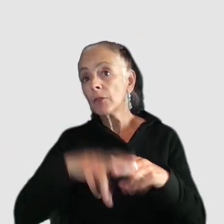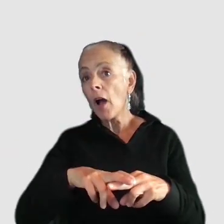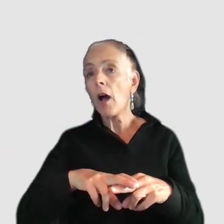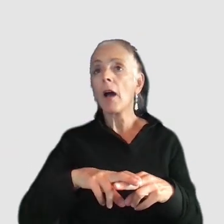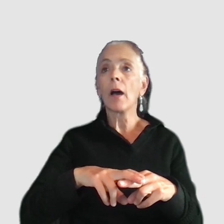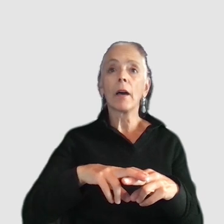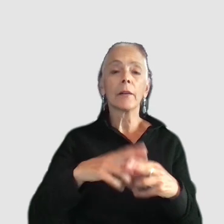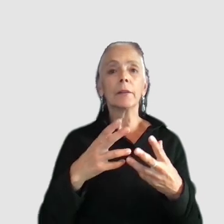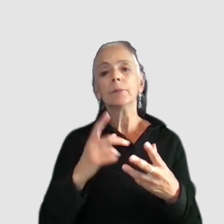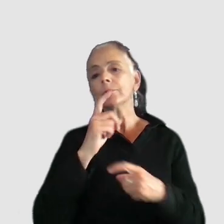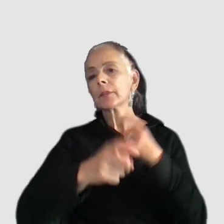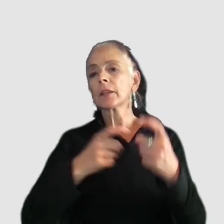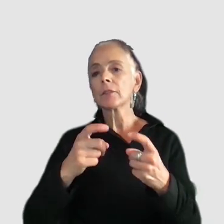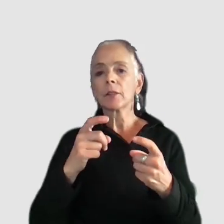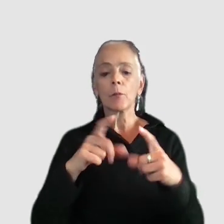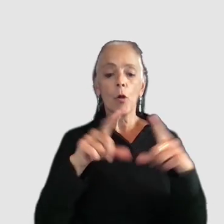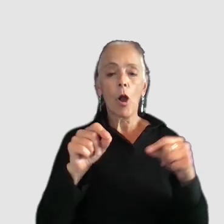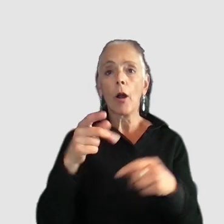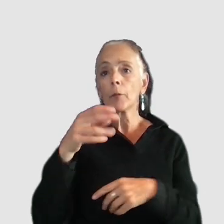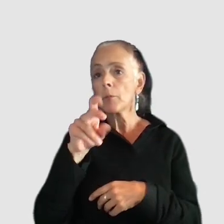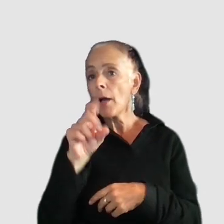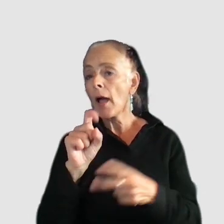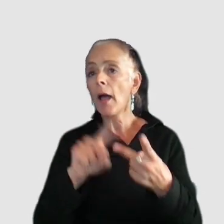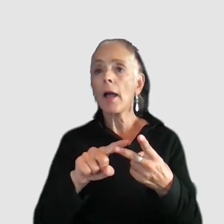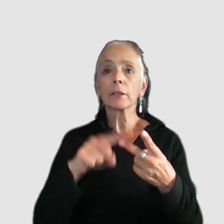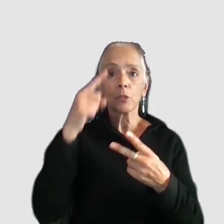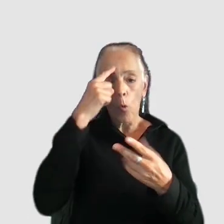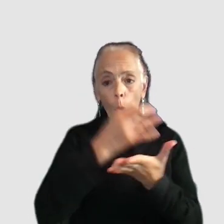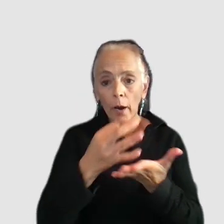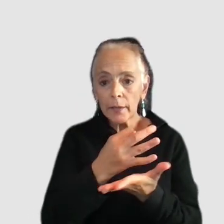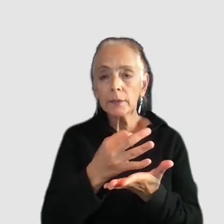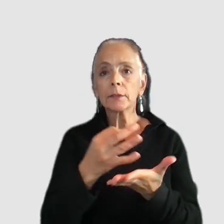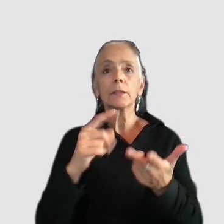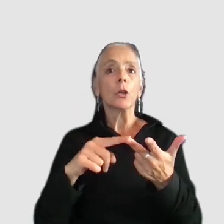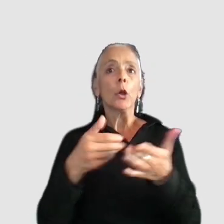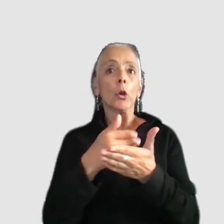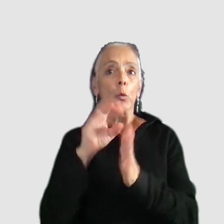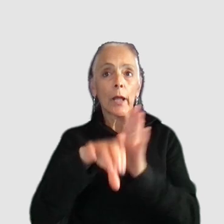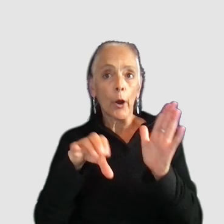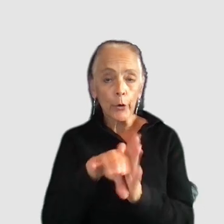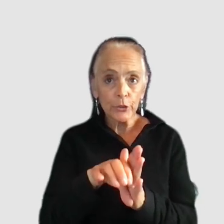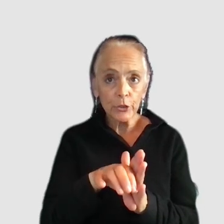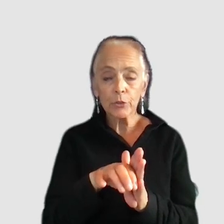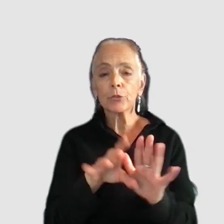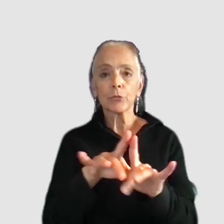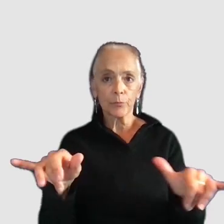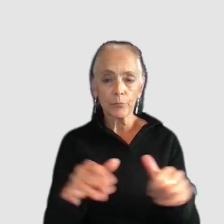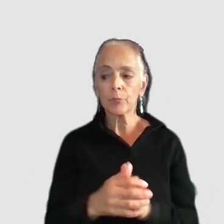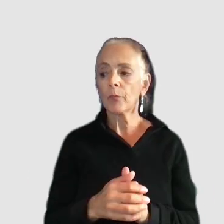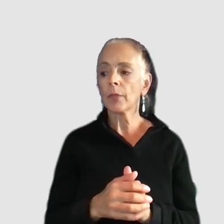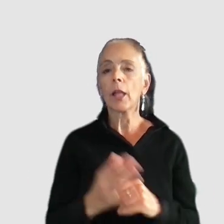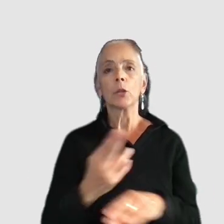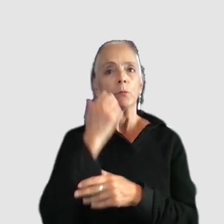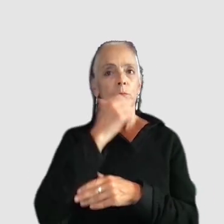be rewarding them with card packs coins uh unlocking new characters that kind of thing and then also using daily